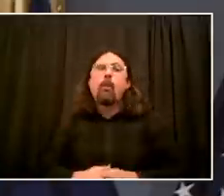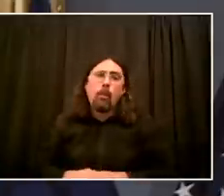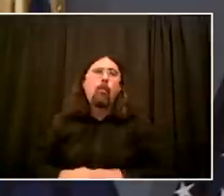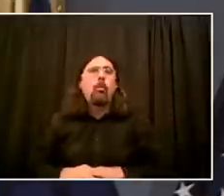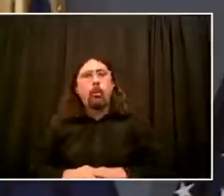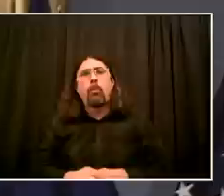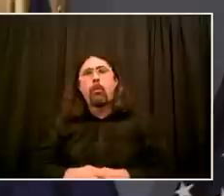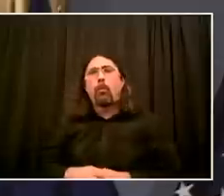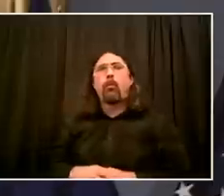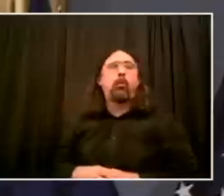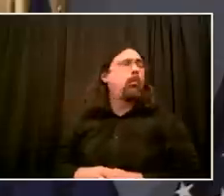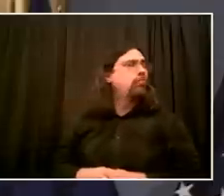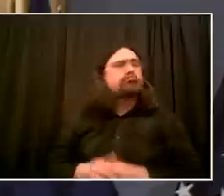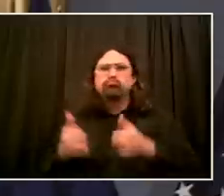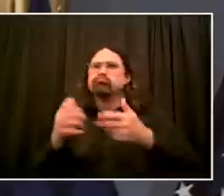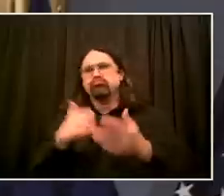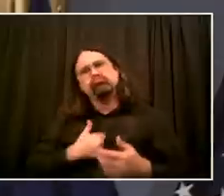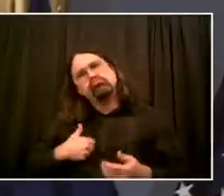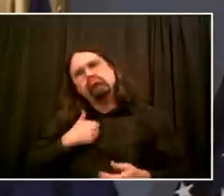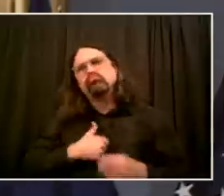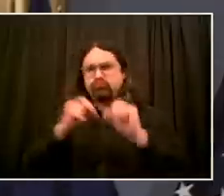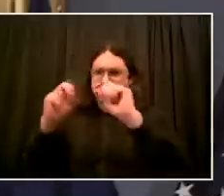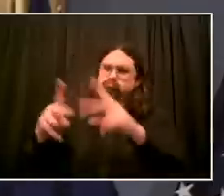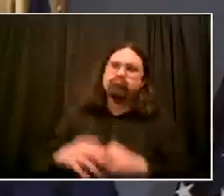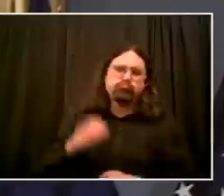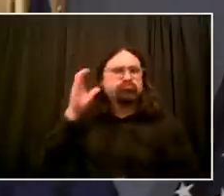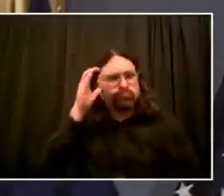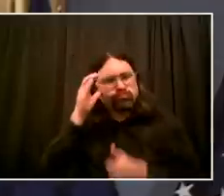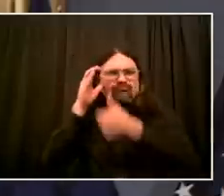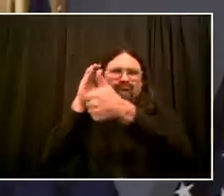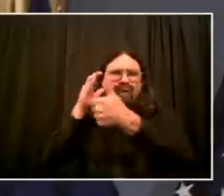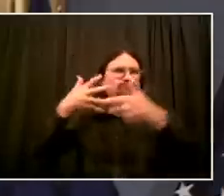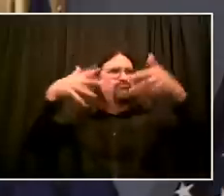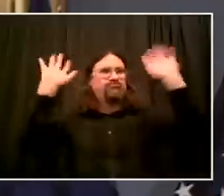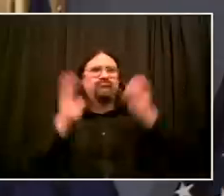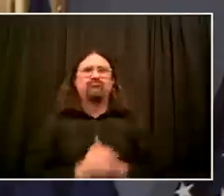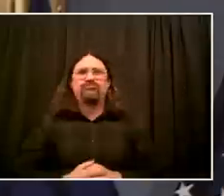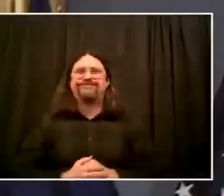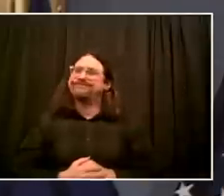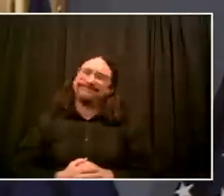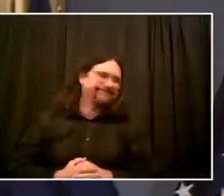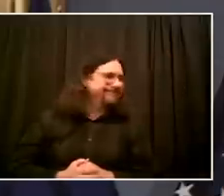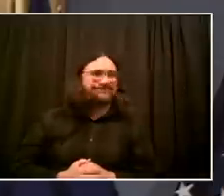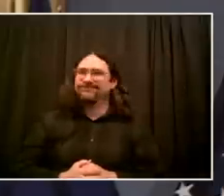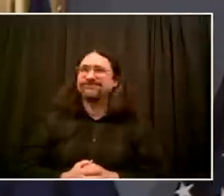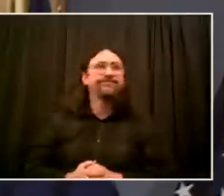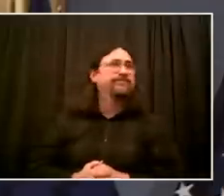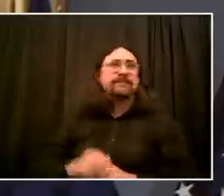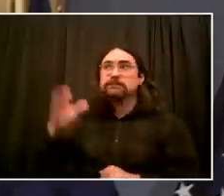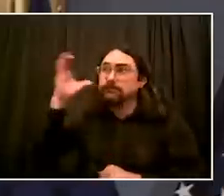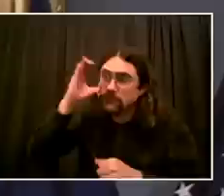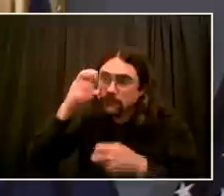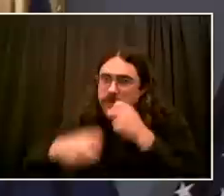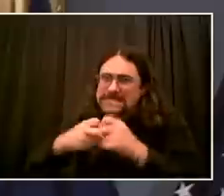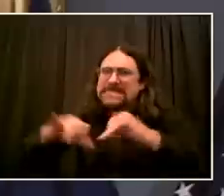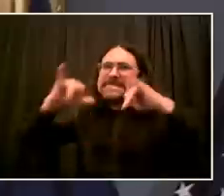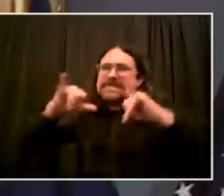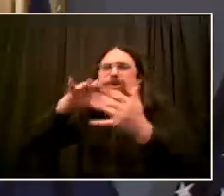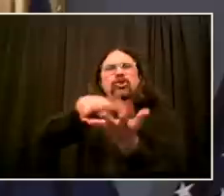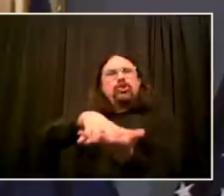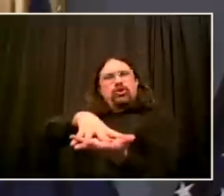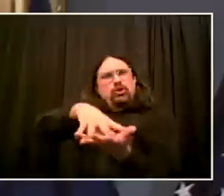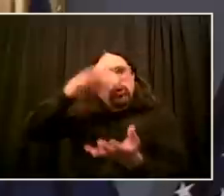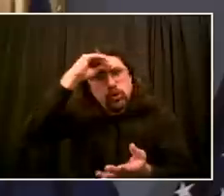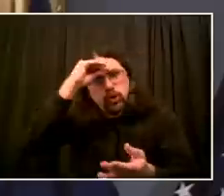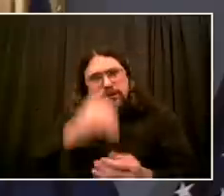So we have a lot of work to do, but I'm very confident that we can get this done together. As I turn to